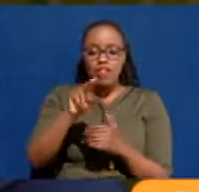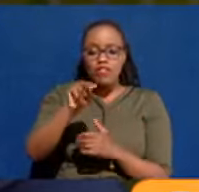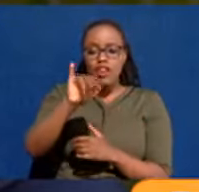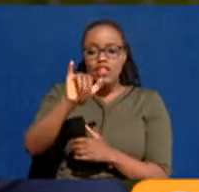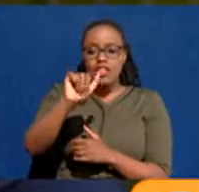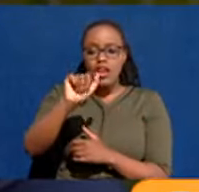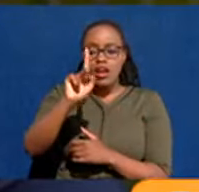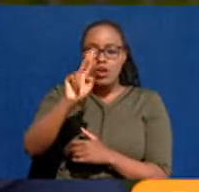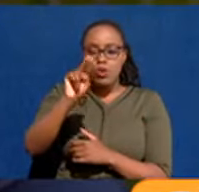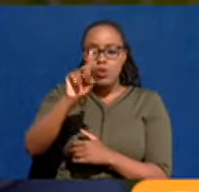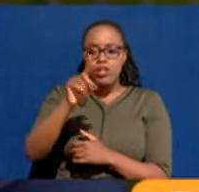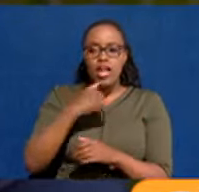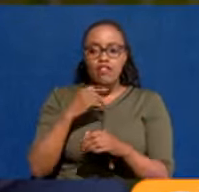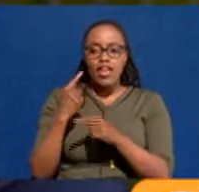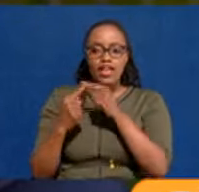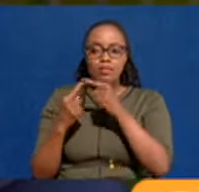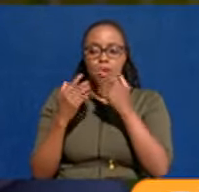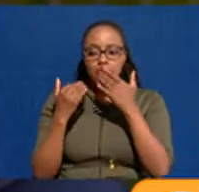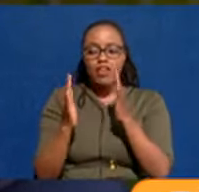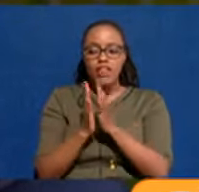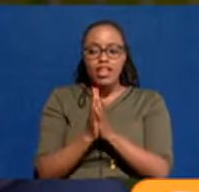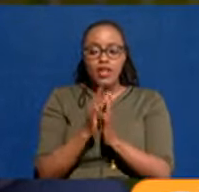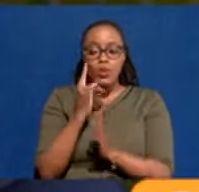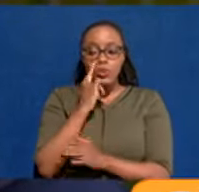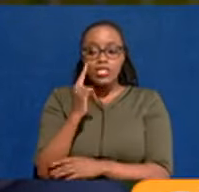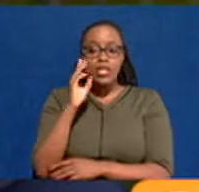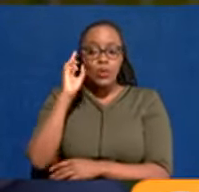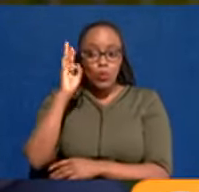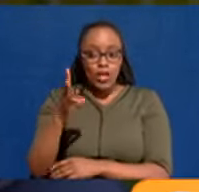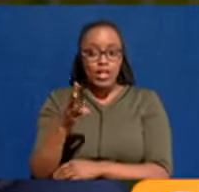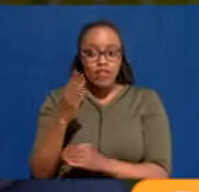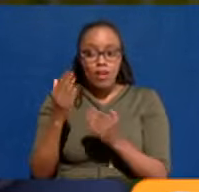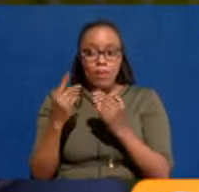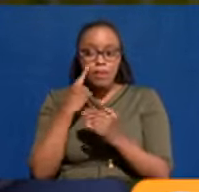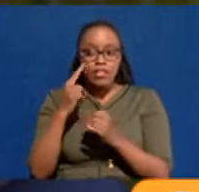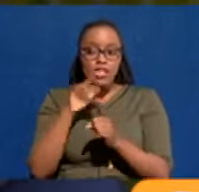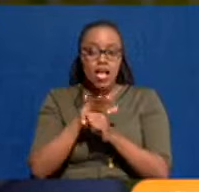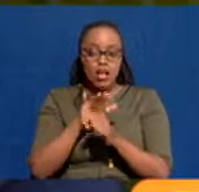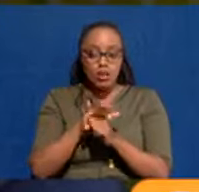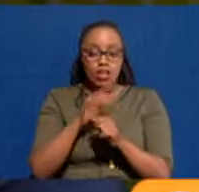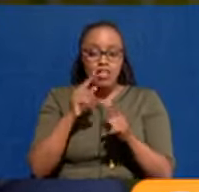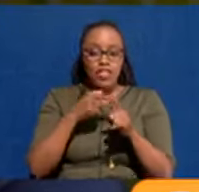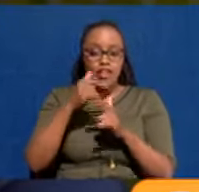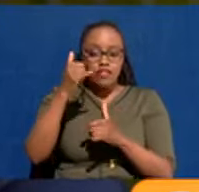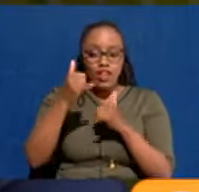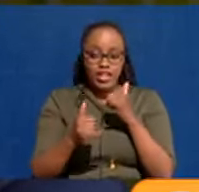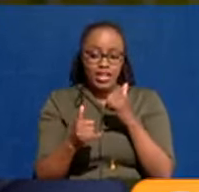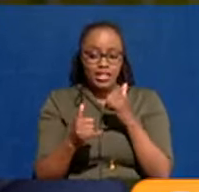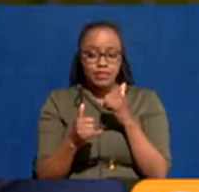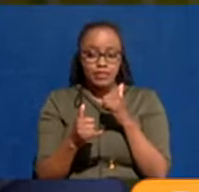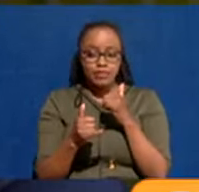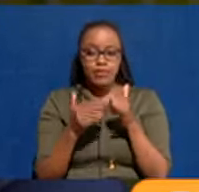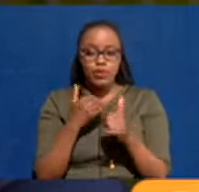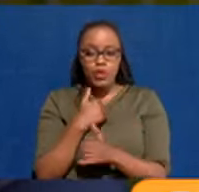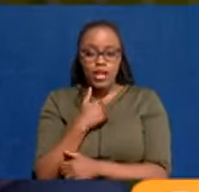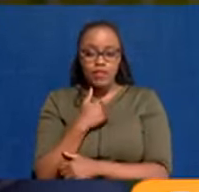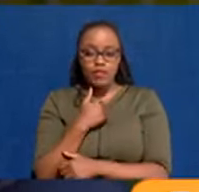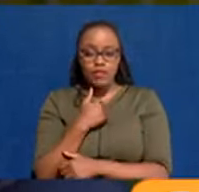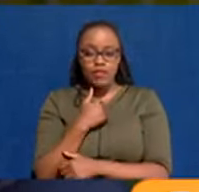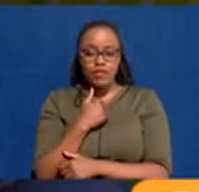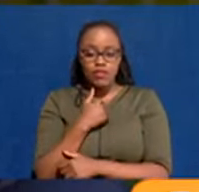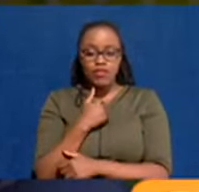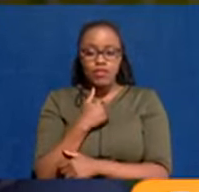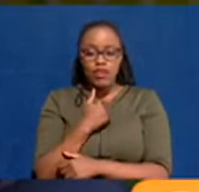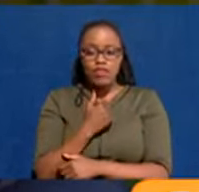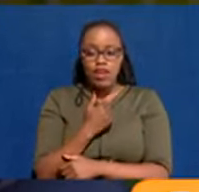has been able to experience there. And you will see, you will definitely see more of that. Finally, we had a